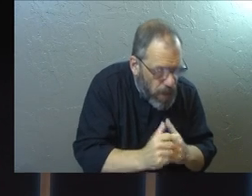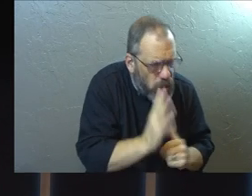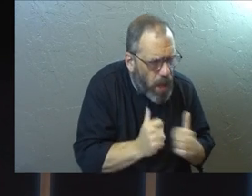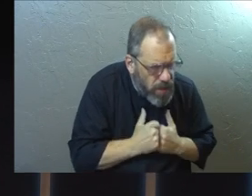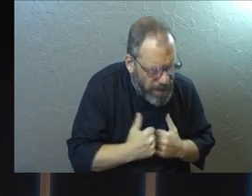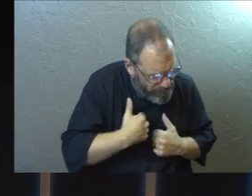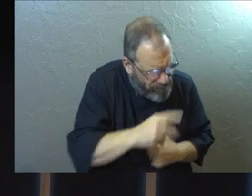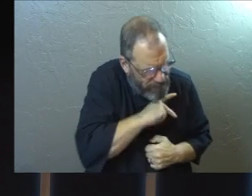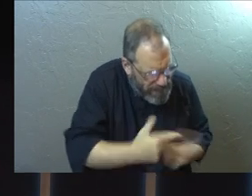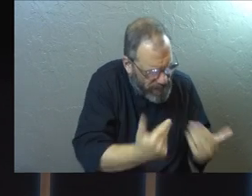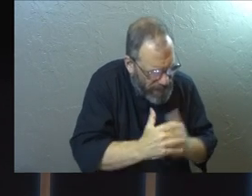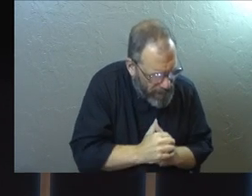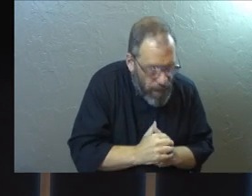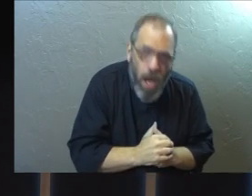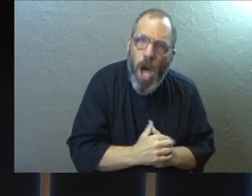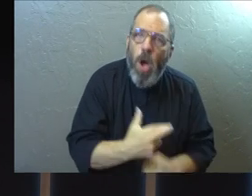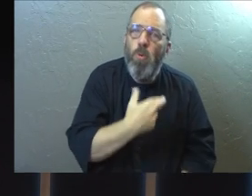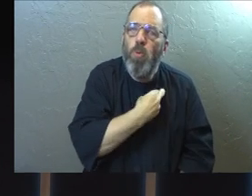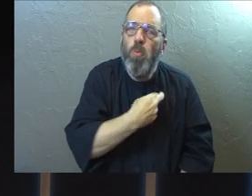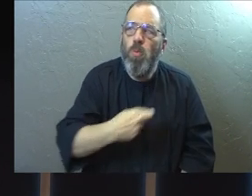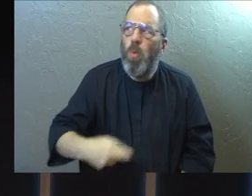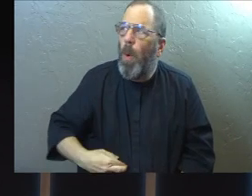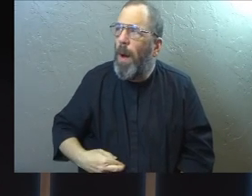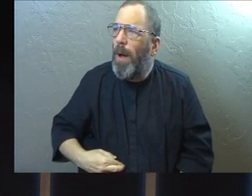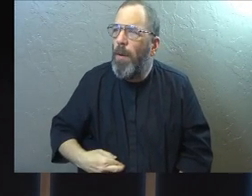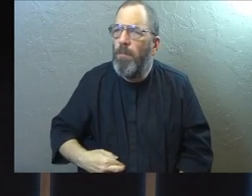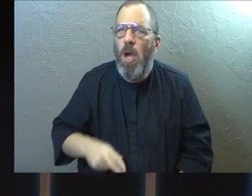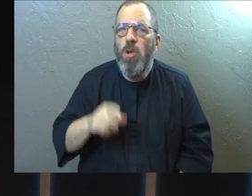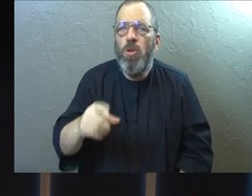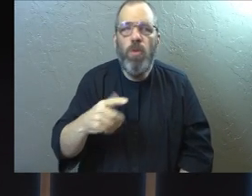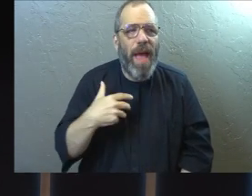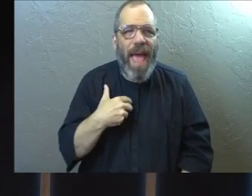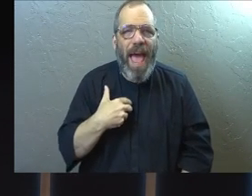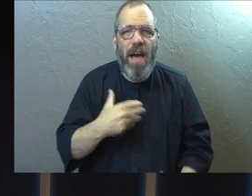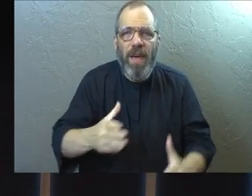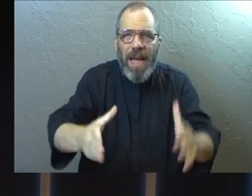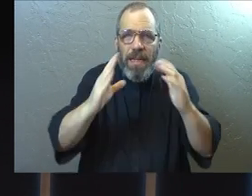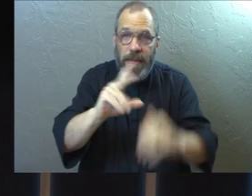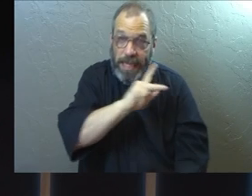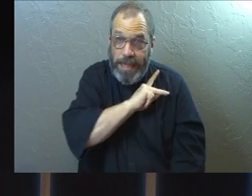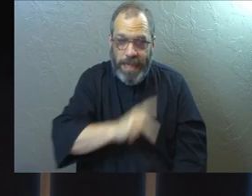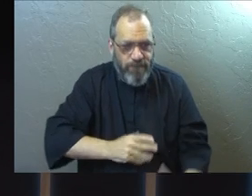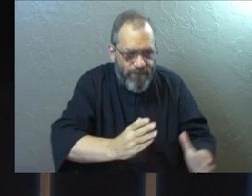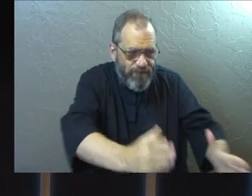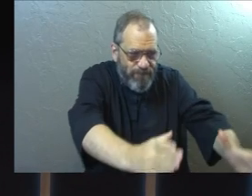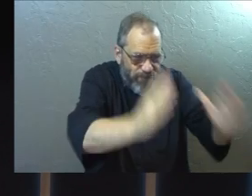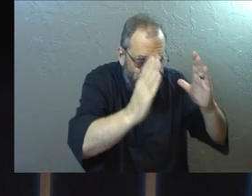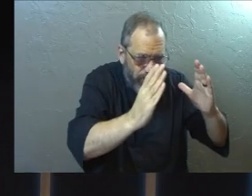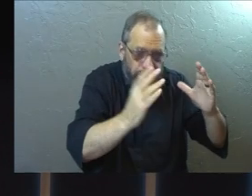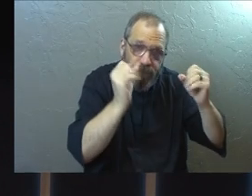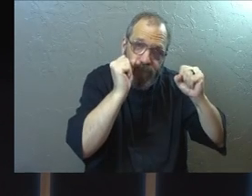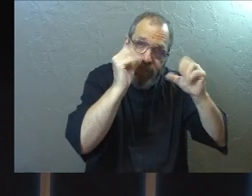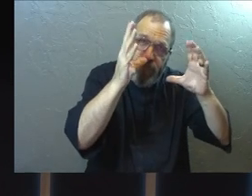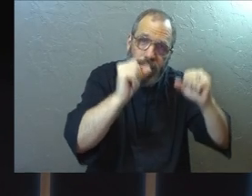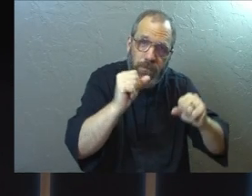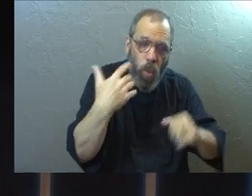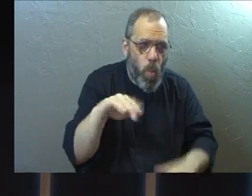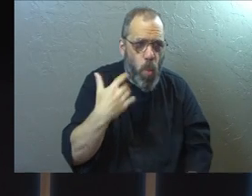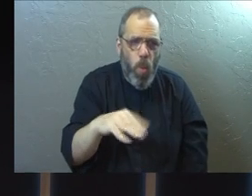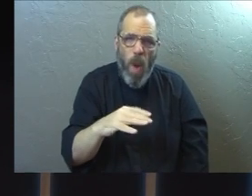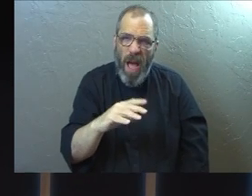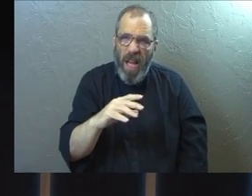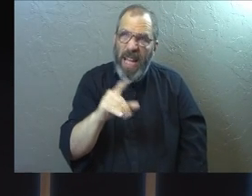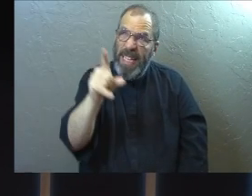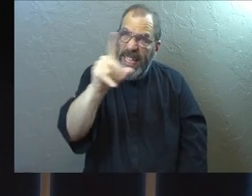You have, in royal terms, you have audience with the King whenever you want it. That's amazing access